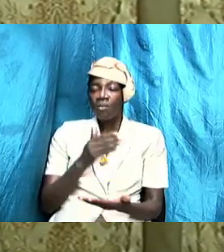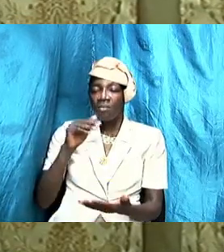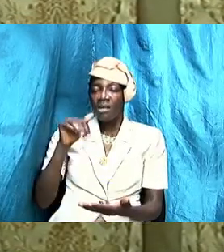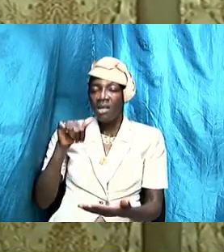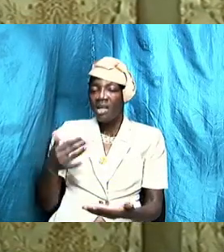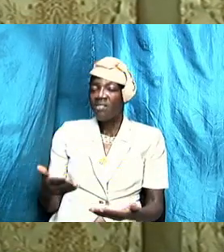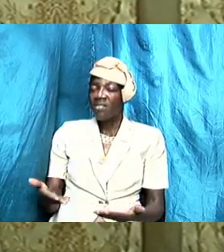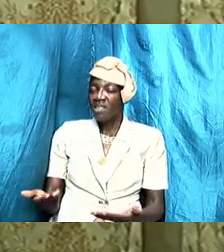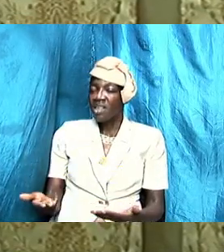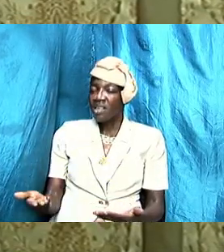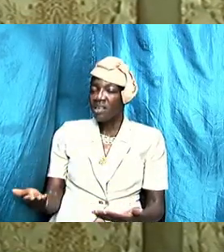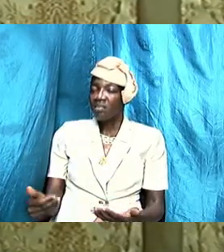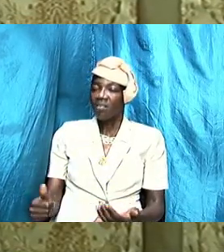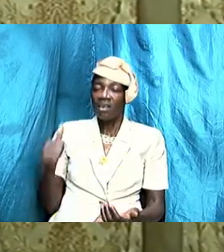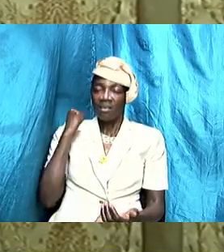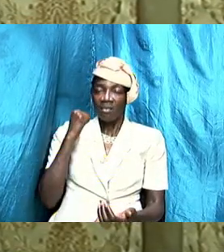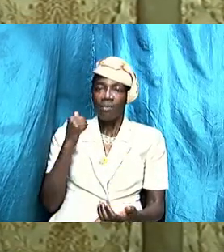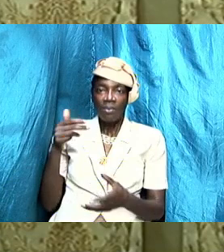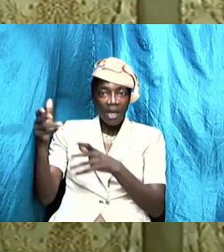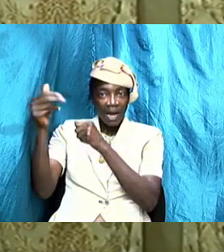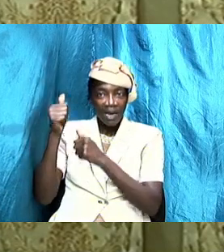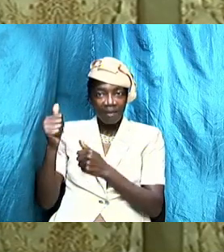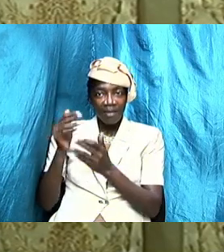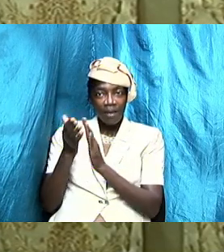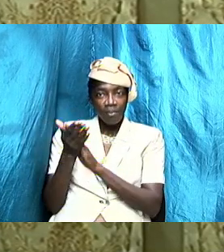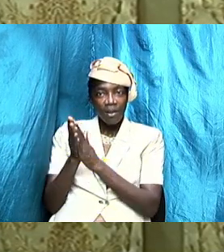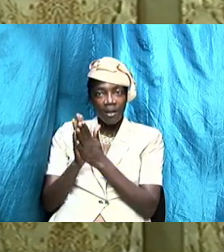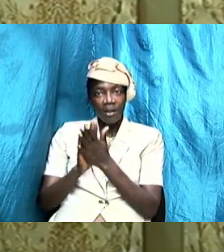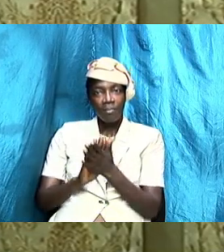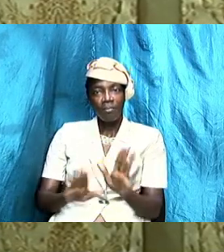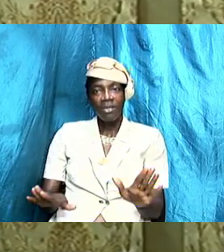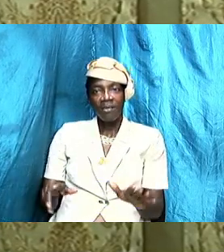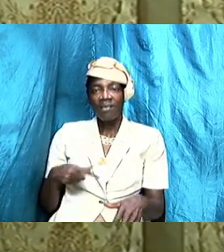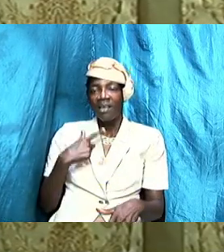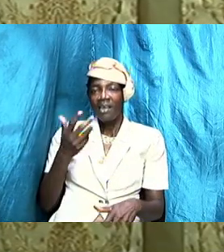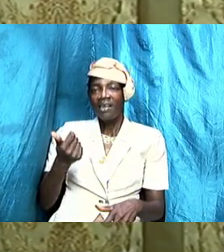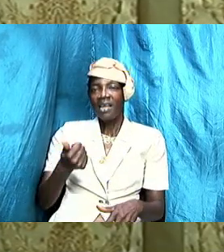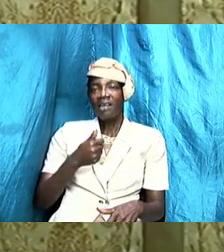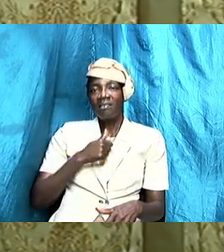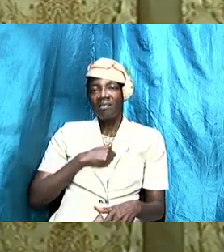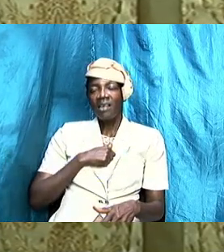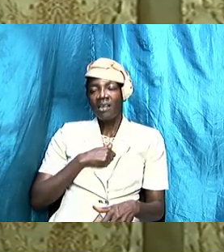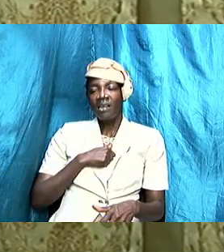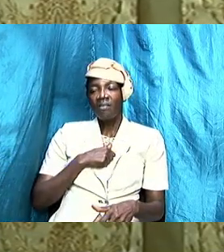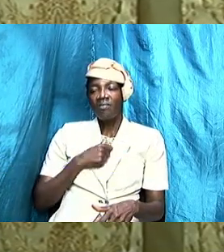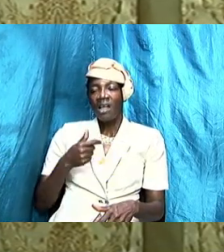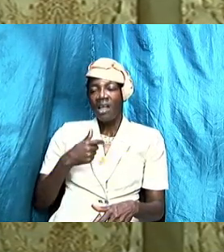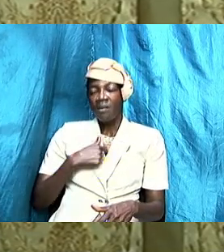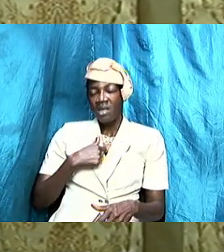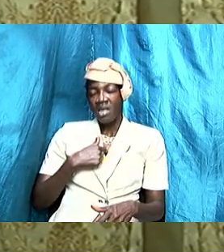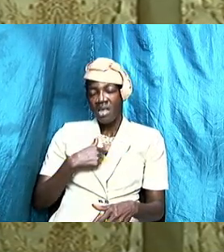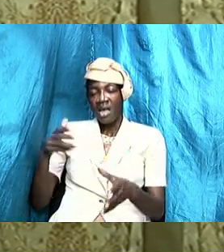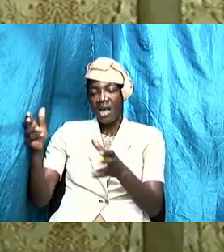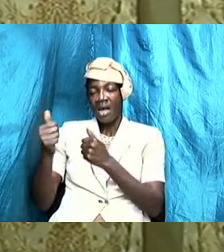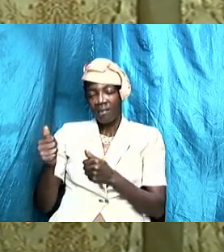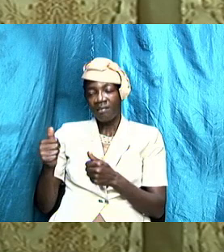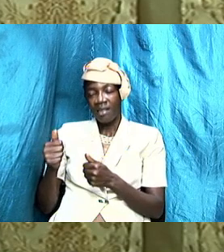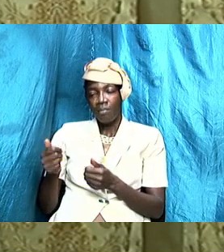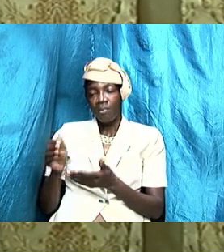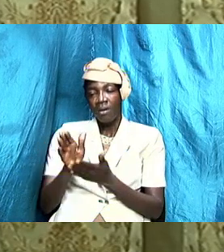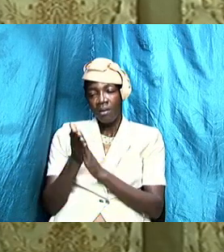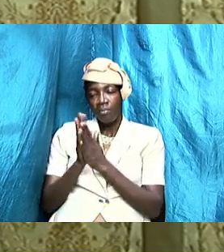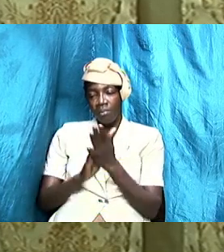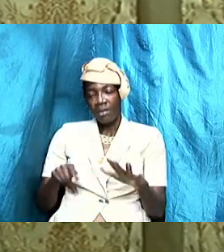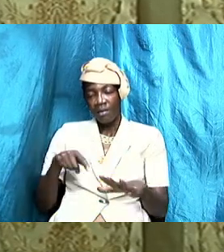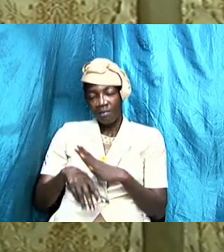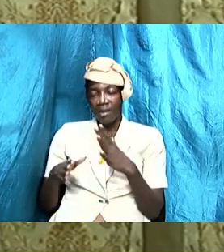accept peace tell yourself that I'm going to accept peace in my relationship yes